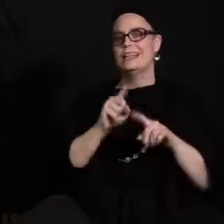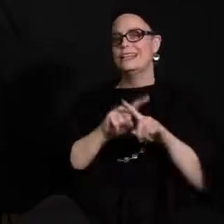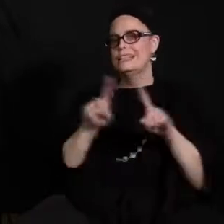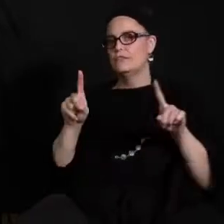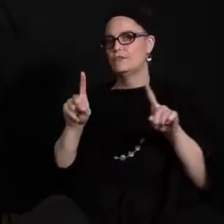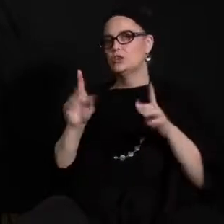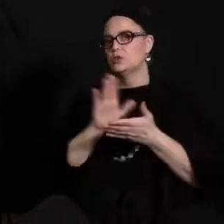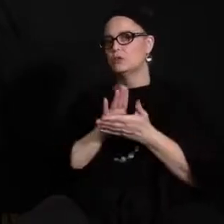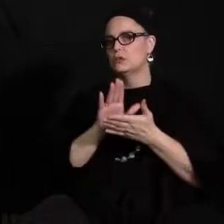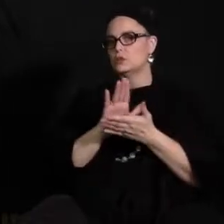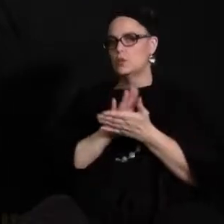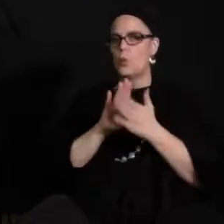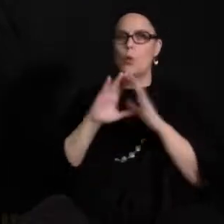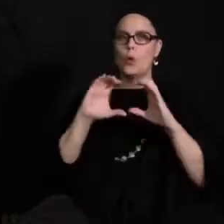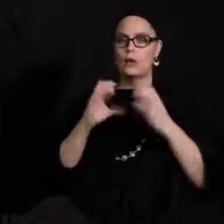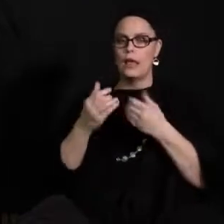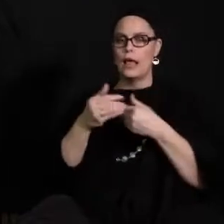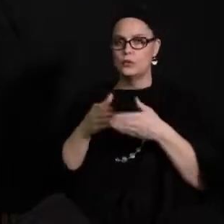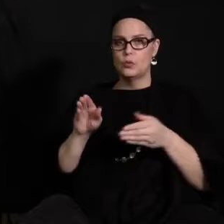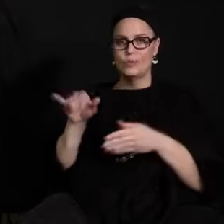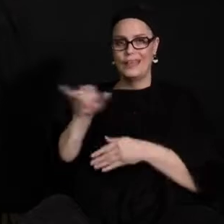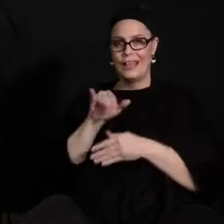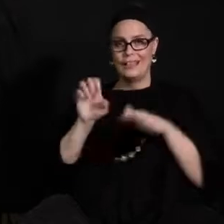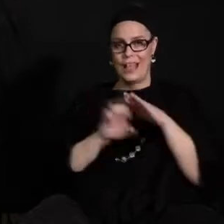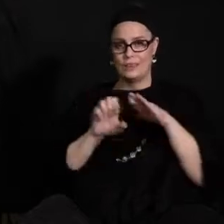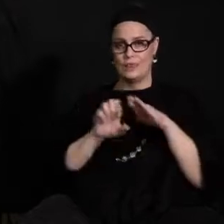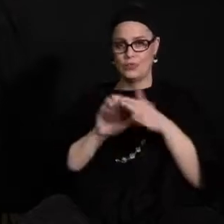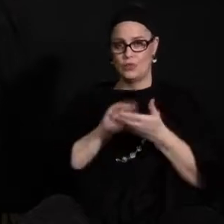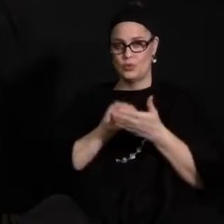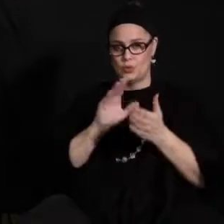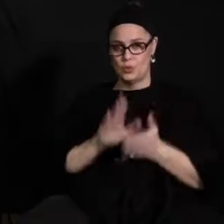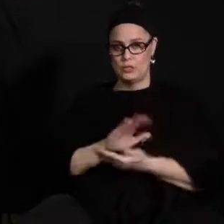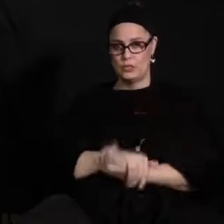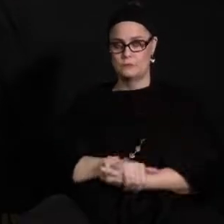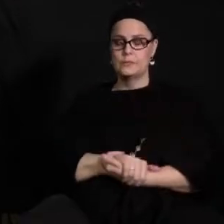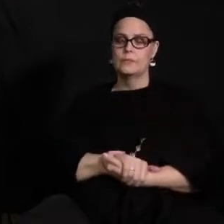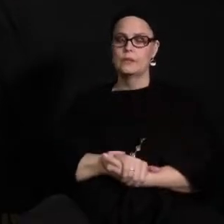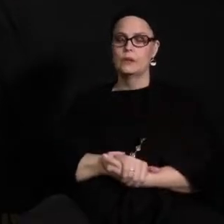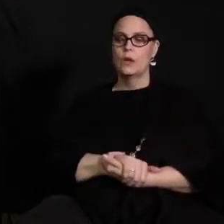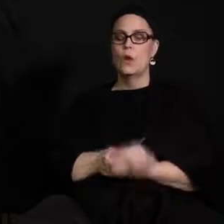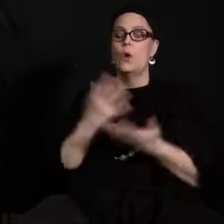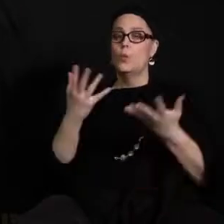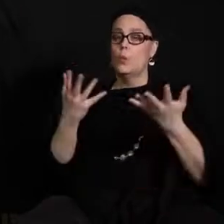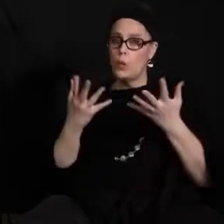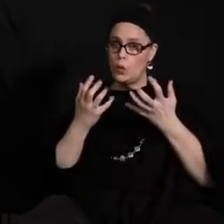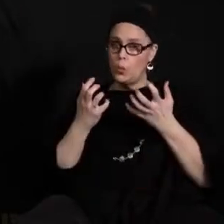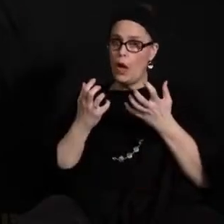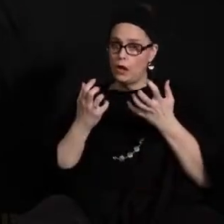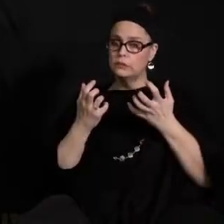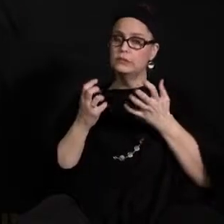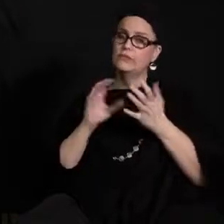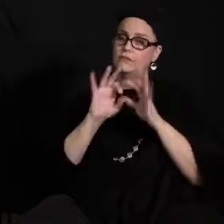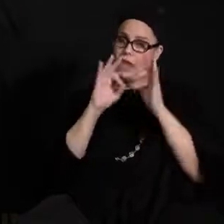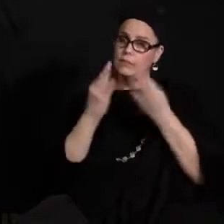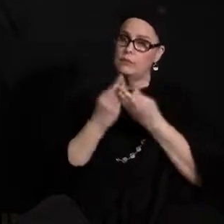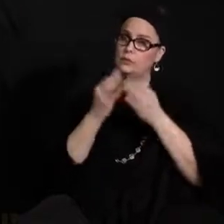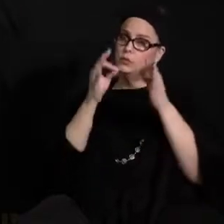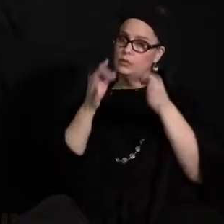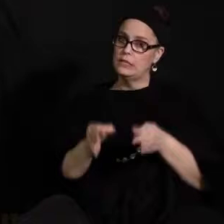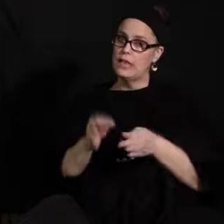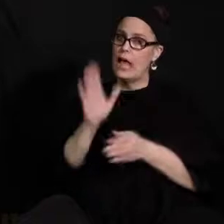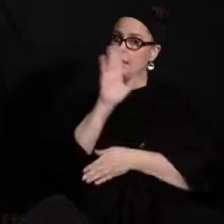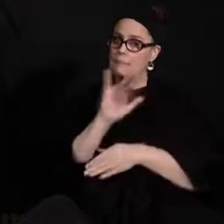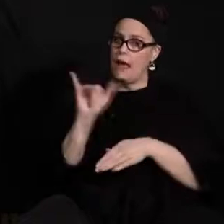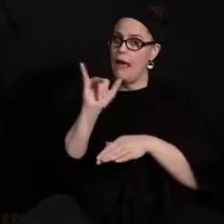Shauna, thank you for the question. In the case of secondary, way it's set up is we want families to choose by March 11th so